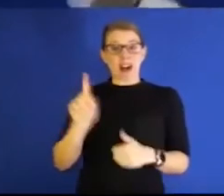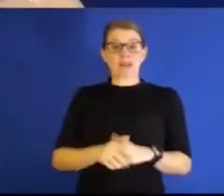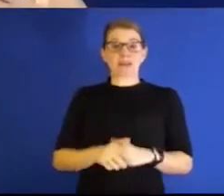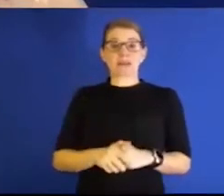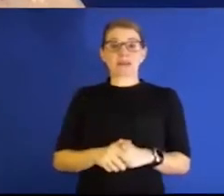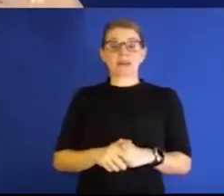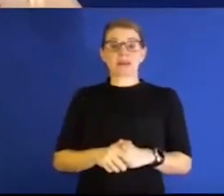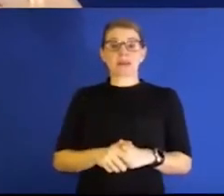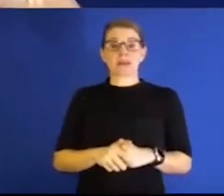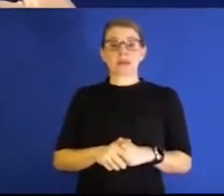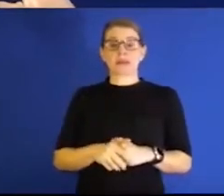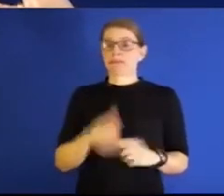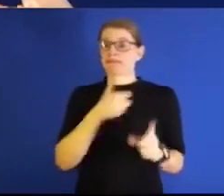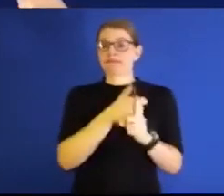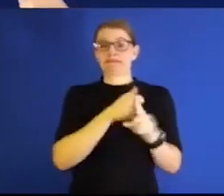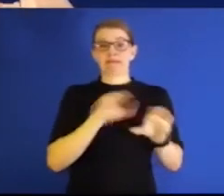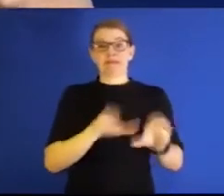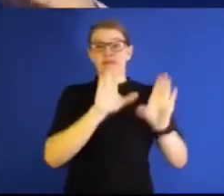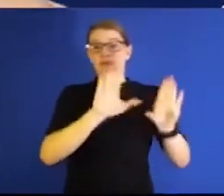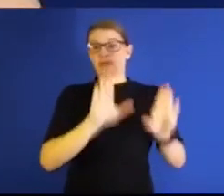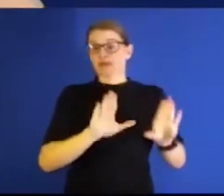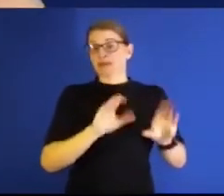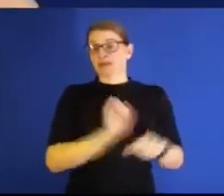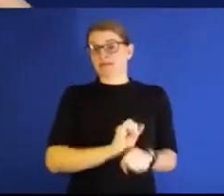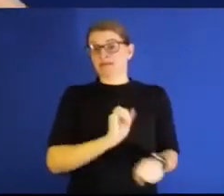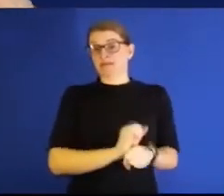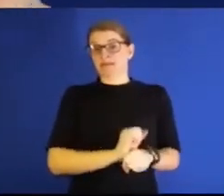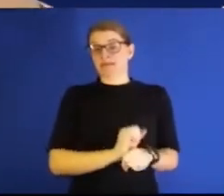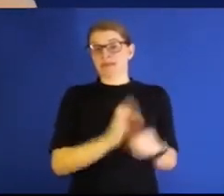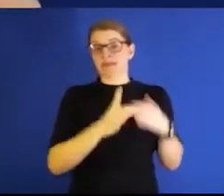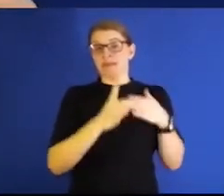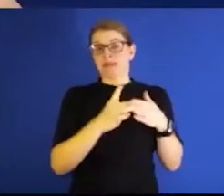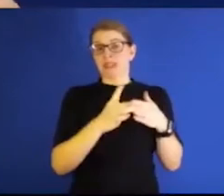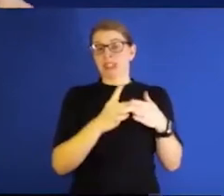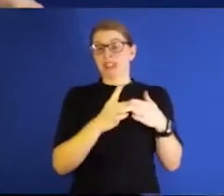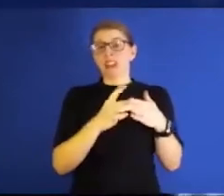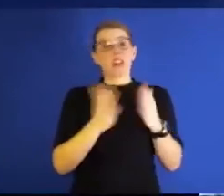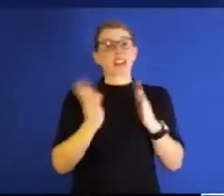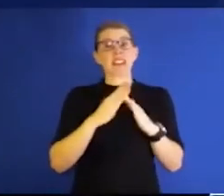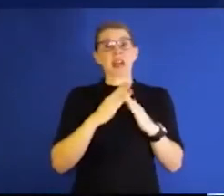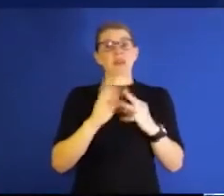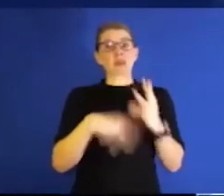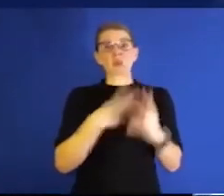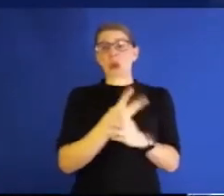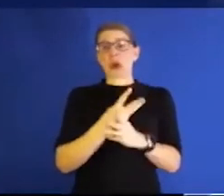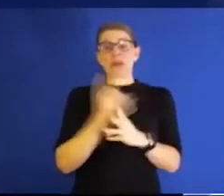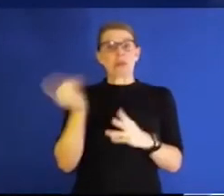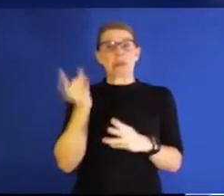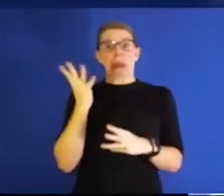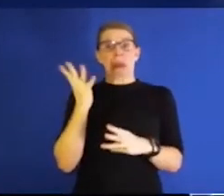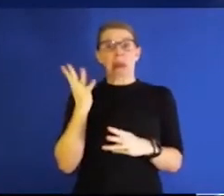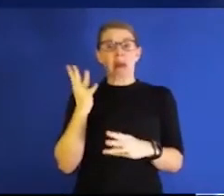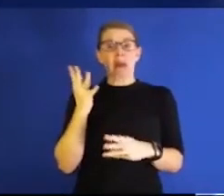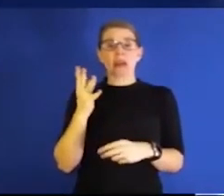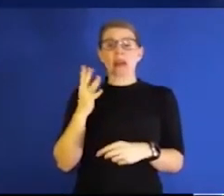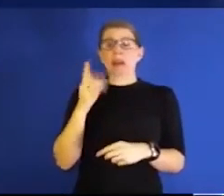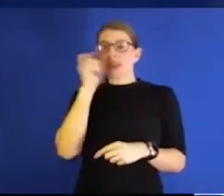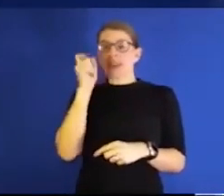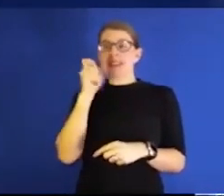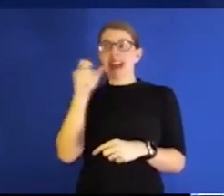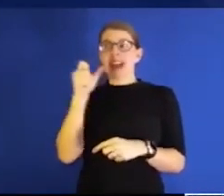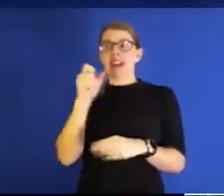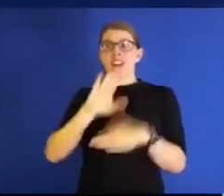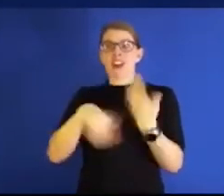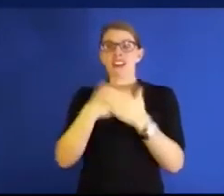fantastic job leading the campus through their biggest crisis, right, through the world's biggest crisis. Because not everybody had that outcome. Not everybody had that